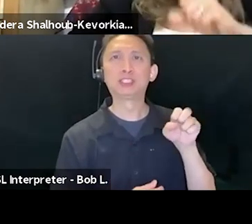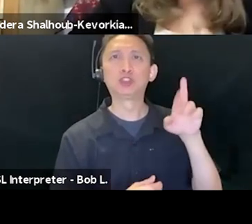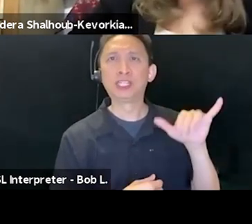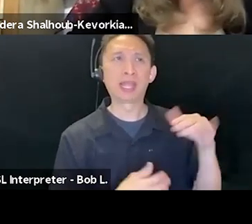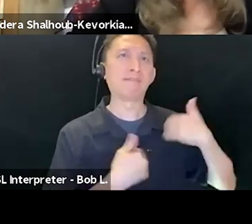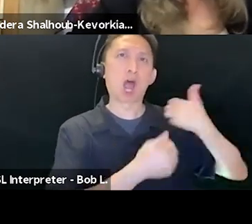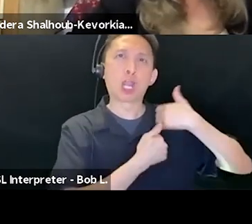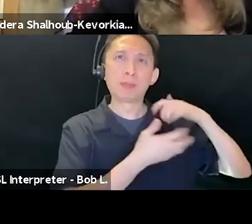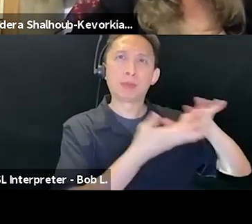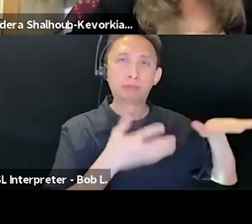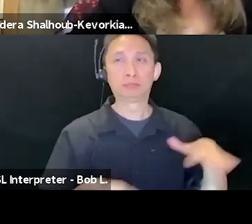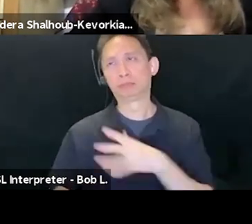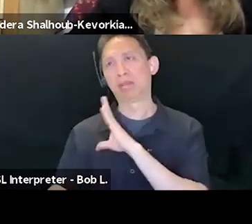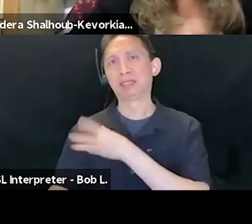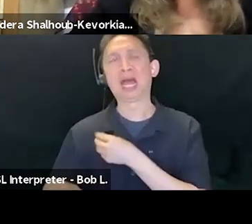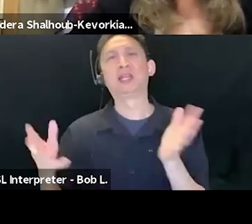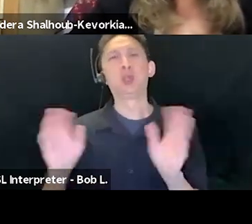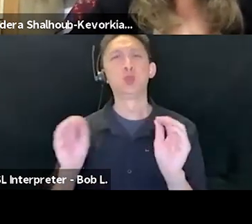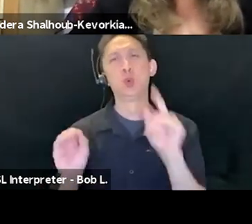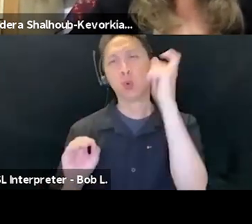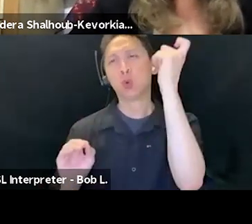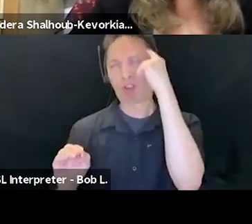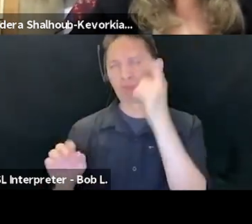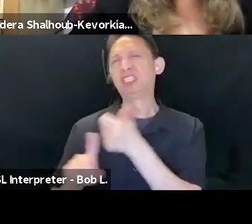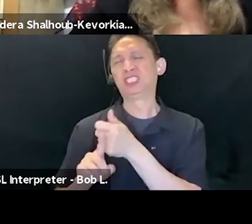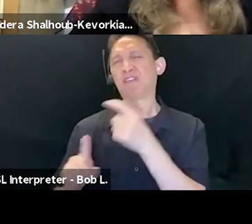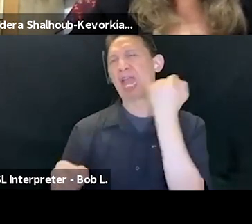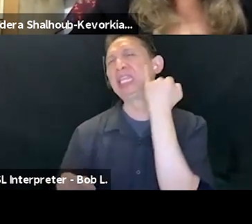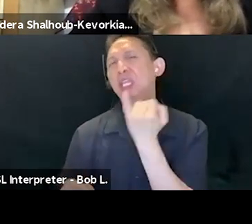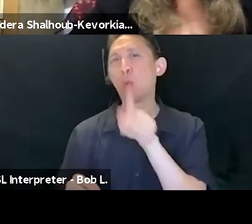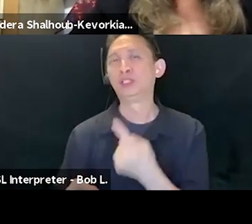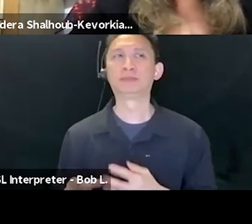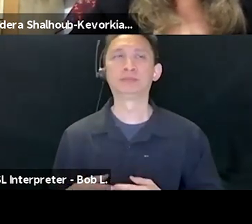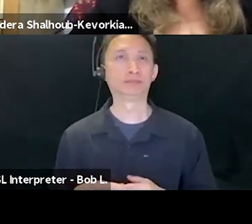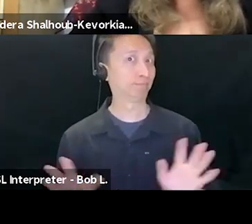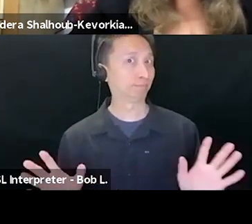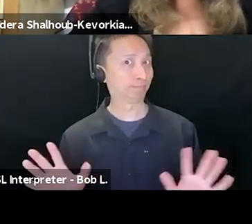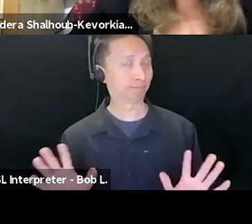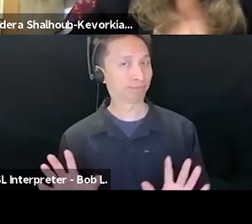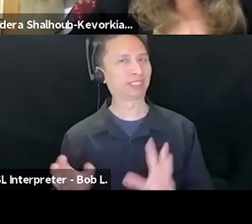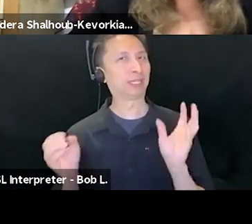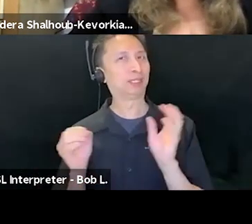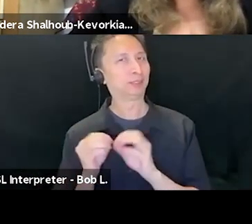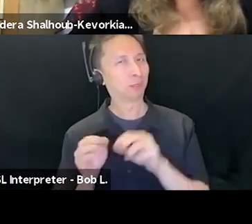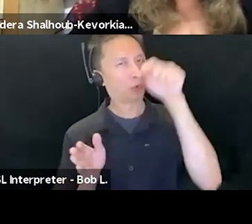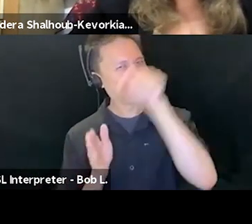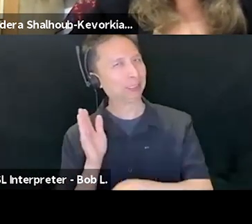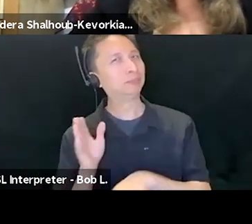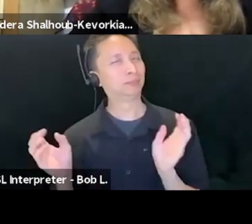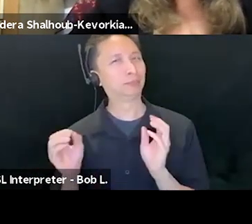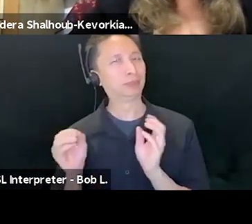Palestine isn't a state, it's an, it's this idea, but Israel is also an idea of a certain kind, right? It's a, it's an idea, at least from a Palestinian perspective, it's an